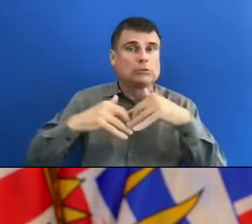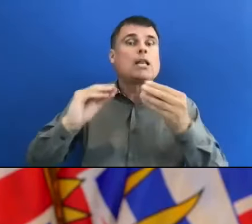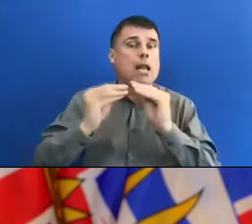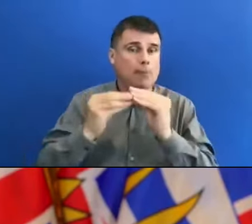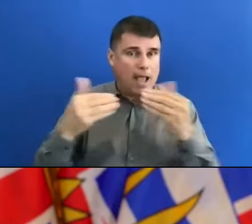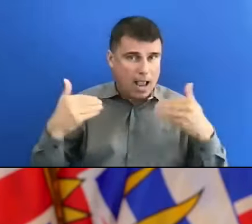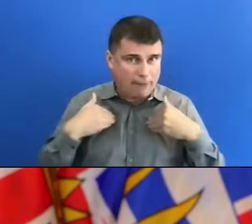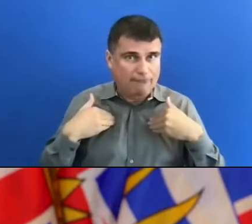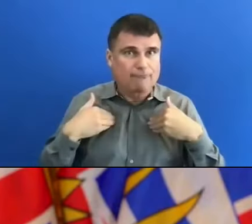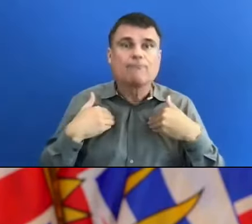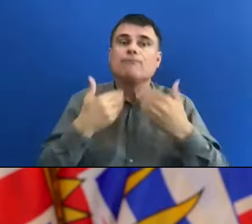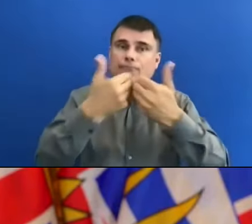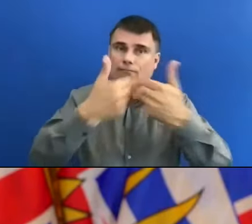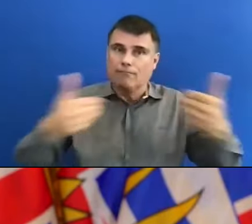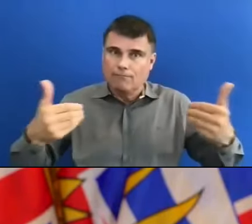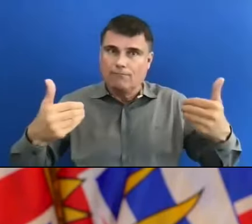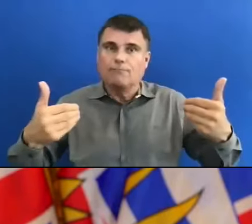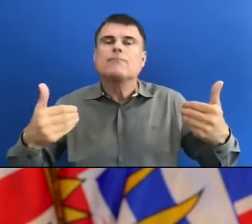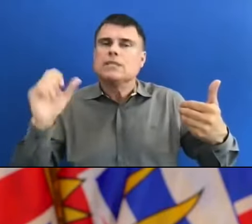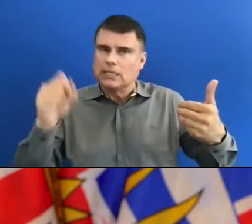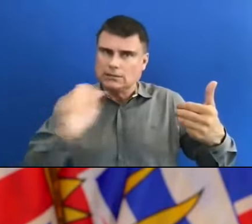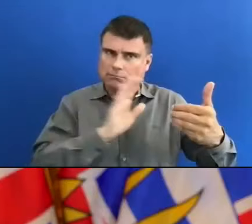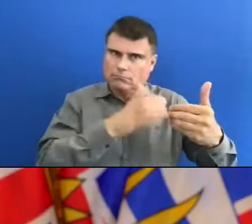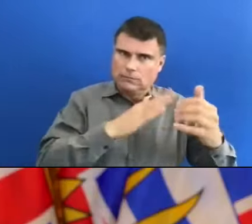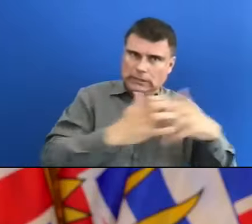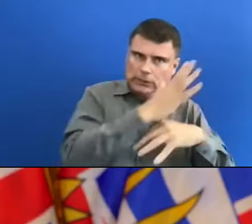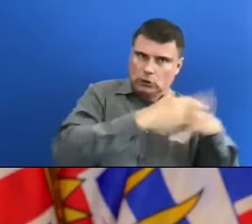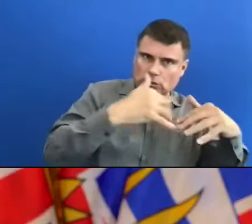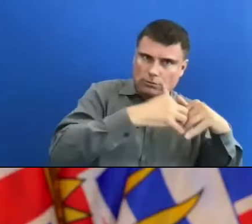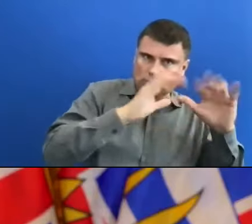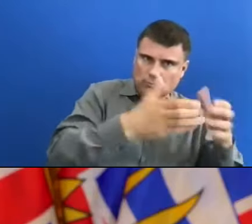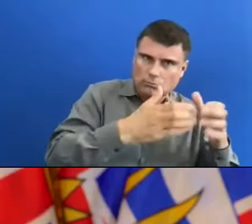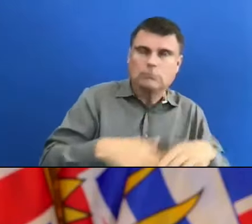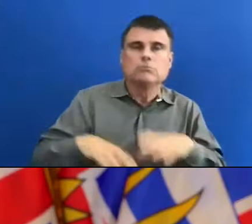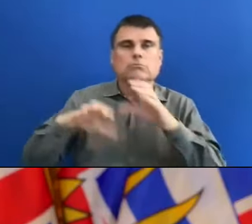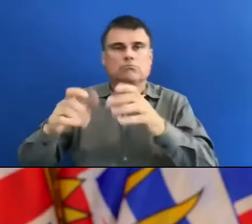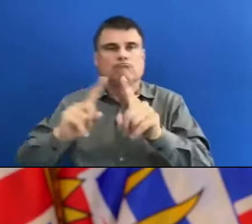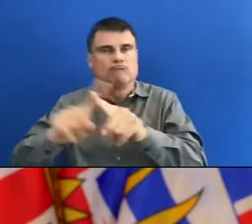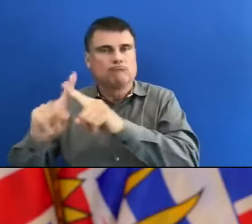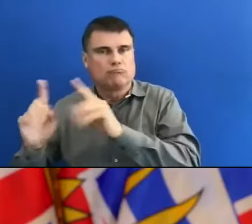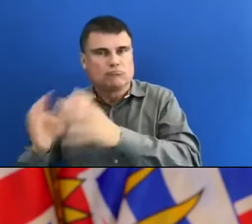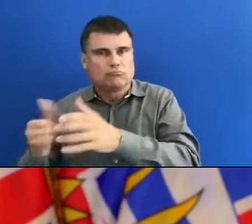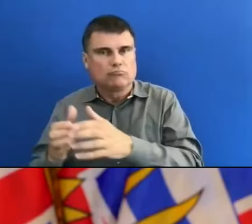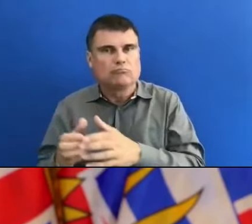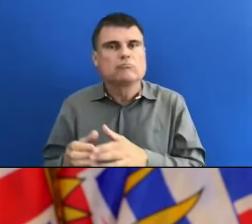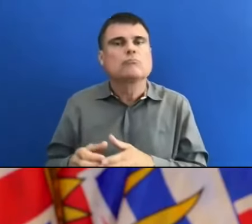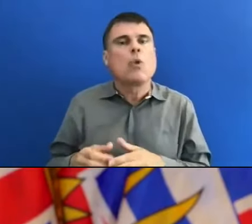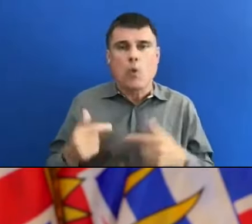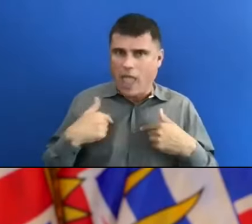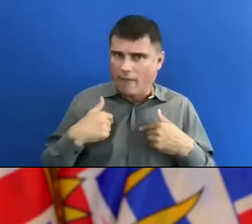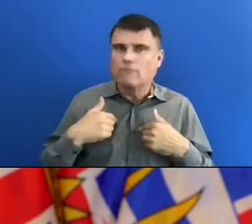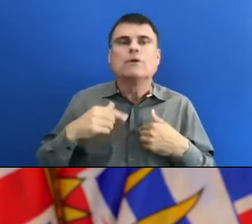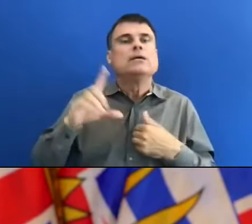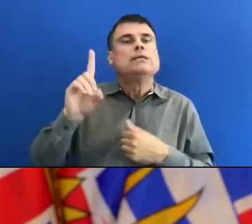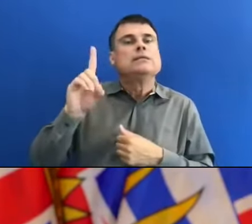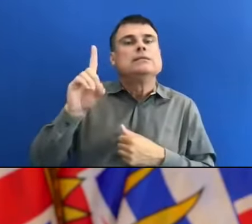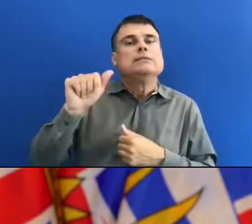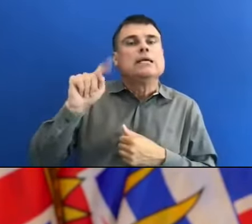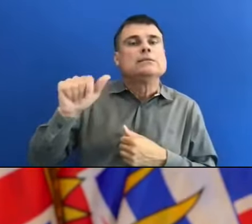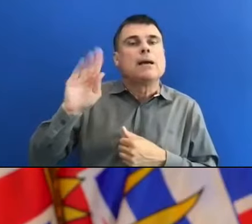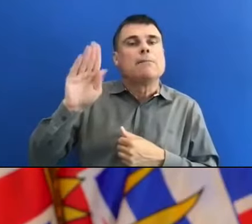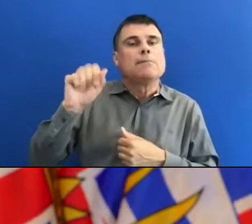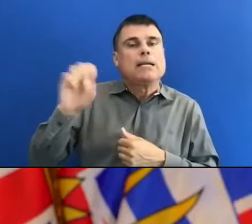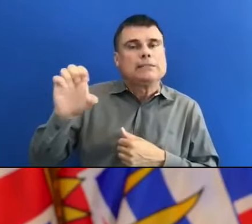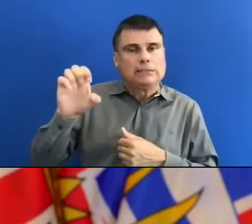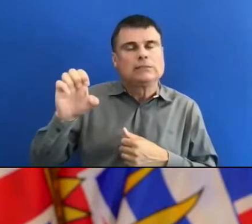because we compelled the linking of databases with a partnership with the First Nations Health Authority and also